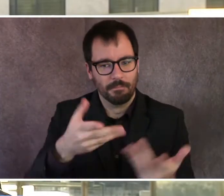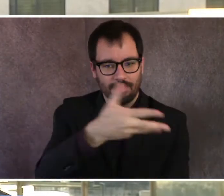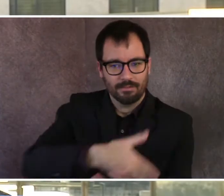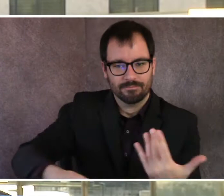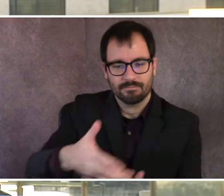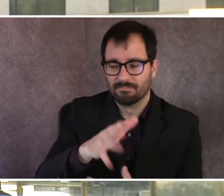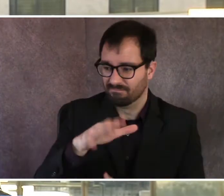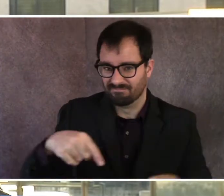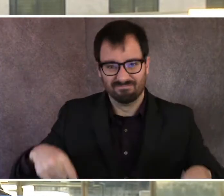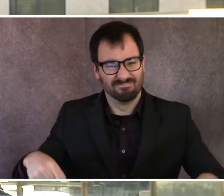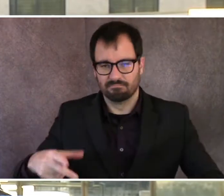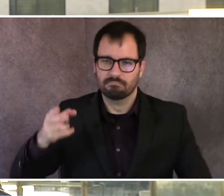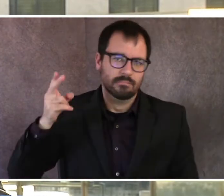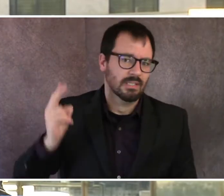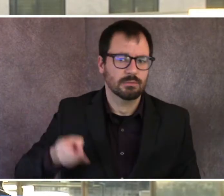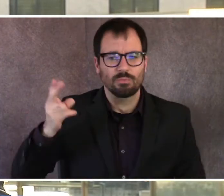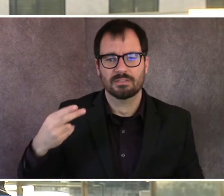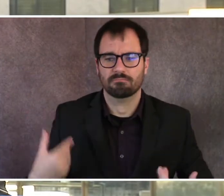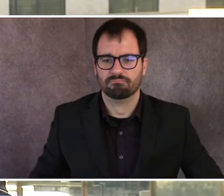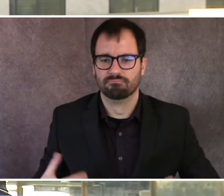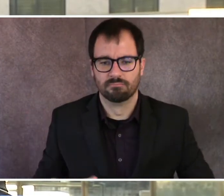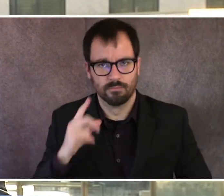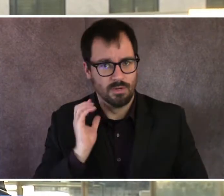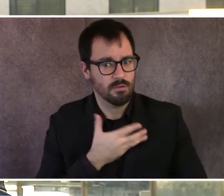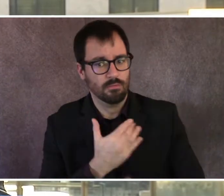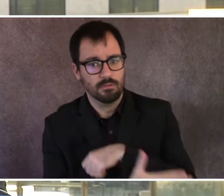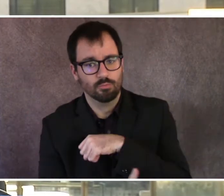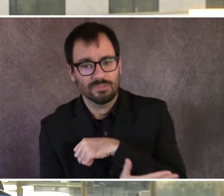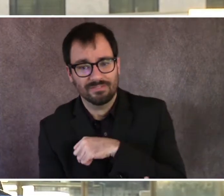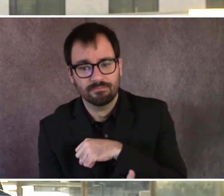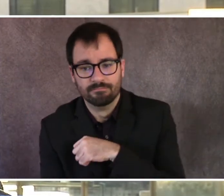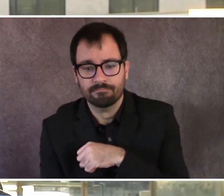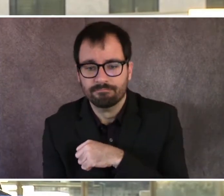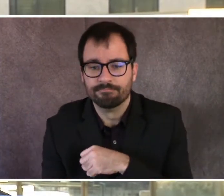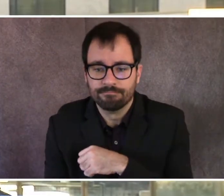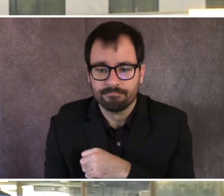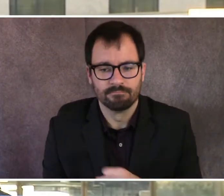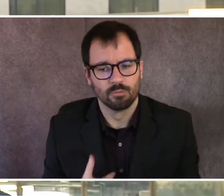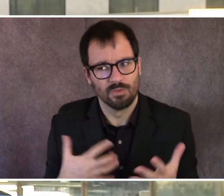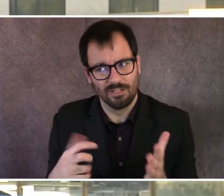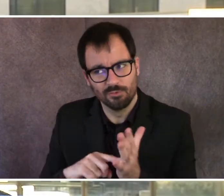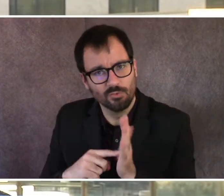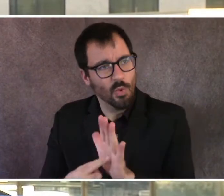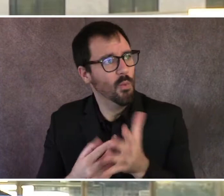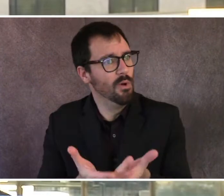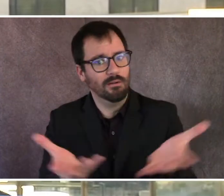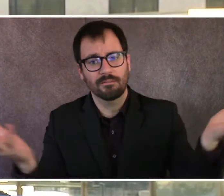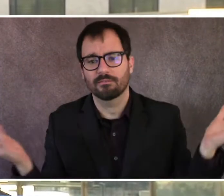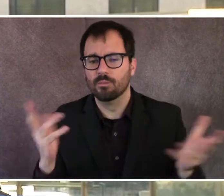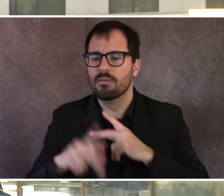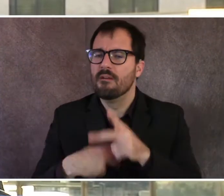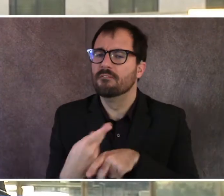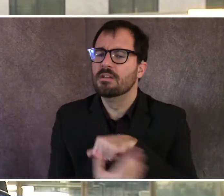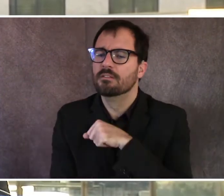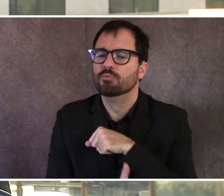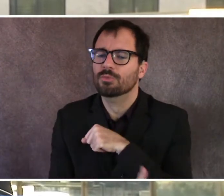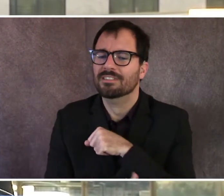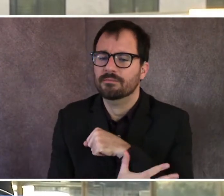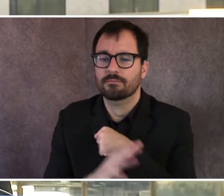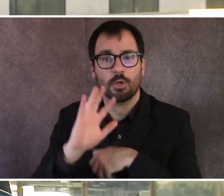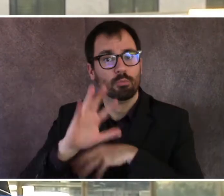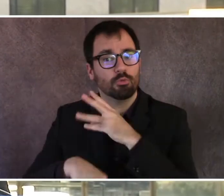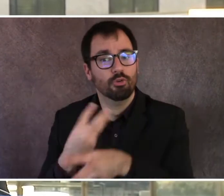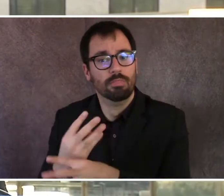moment for our country. We show what kind of country we want to be by the way we act and speak at these moments. That means standing up,